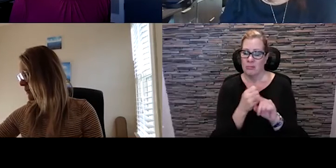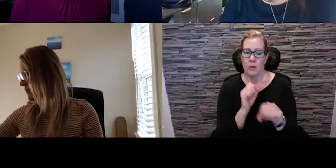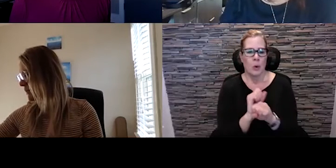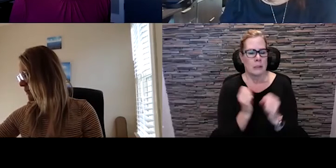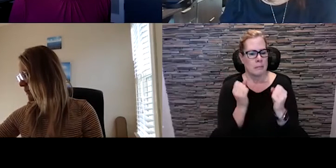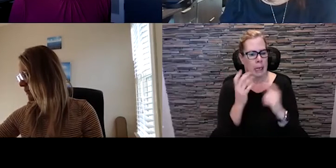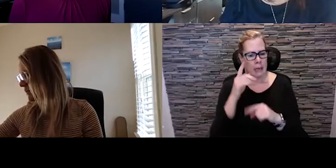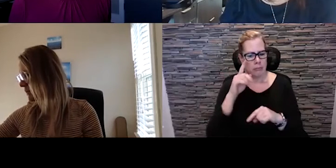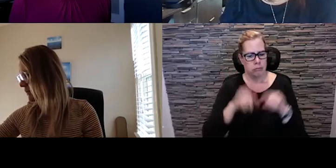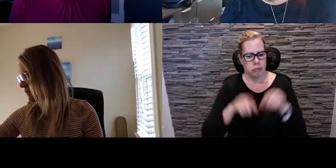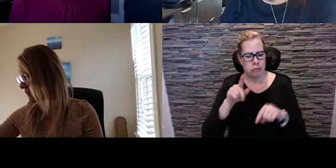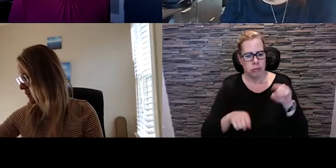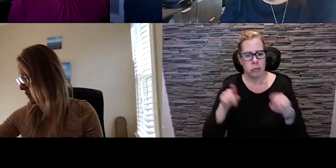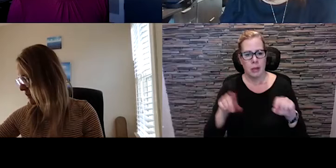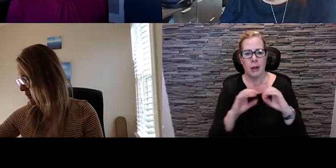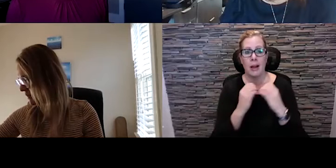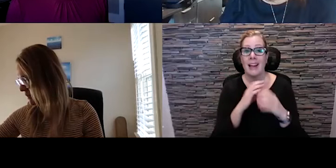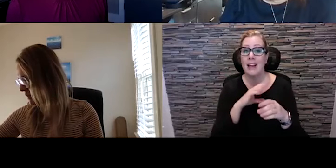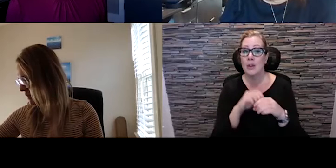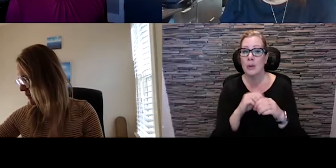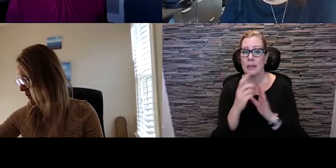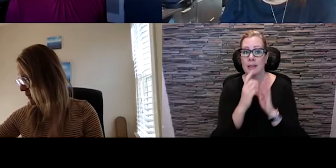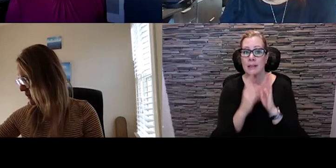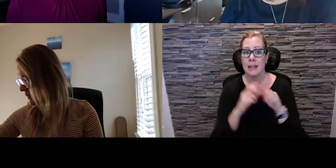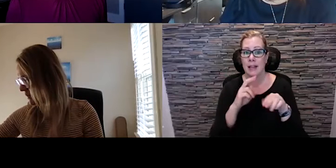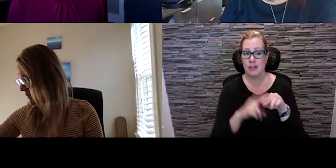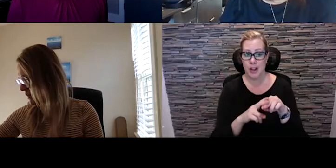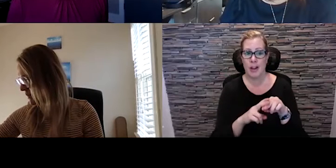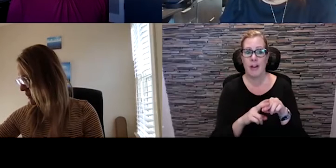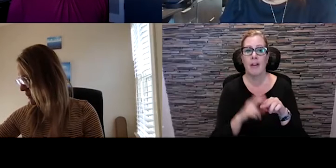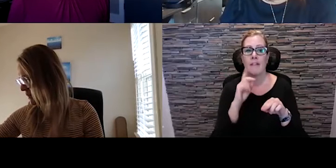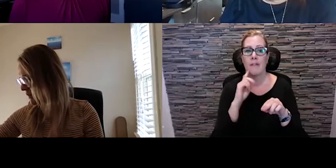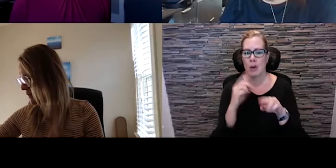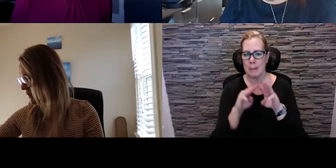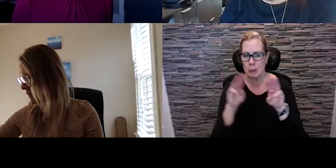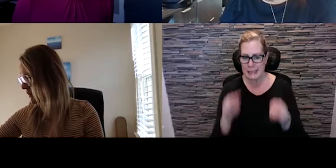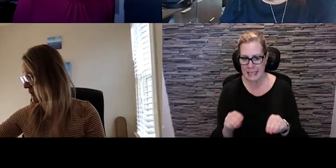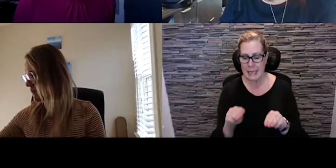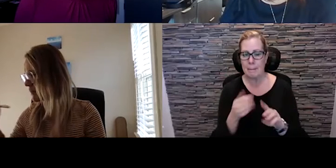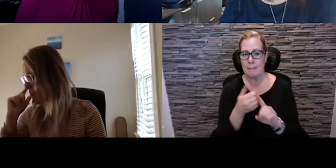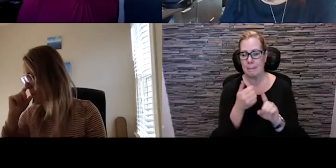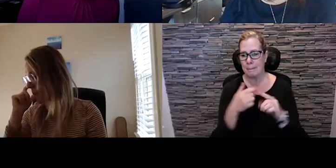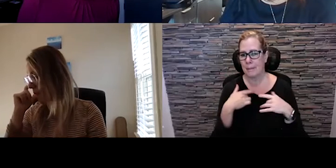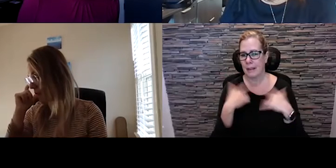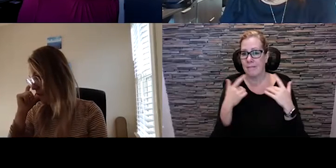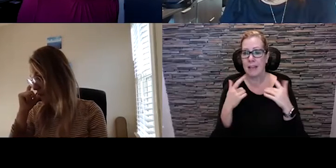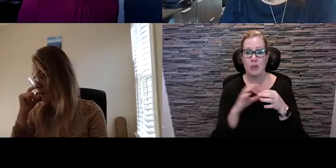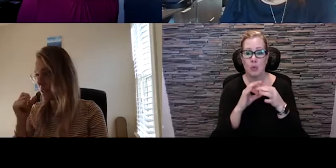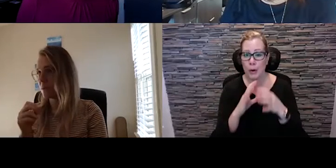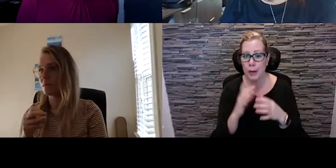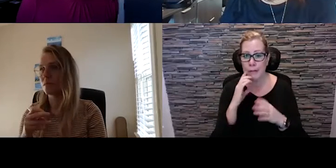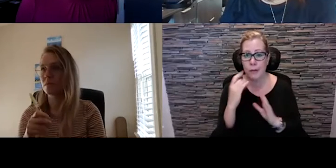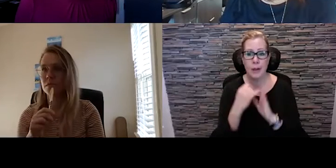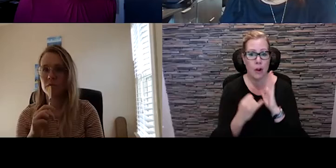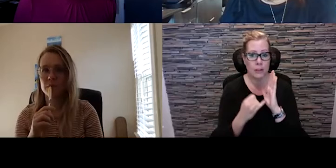organizations, including the design chair of the Creative Kids Museum, as an event coordinator for the arts and culture division